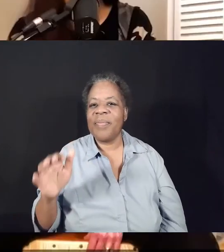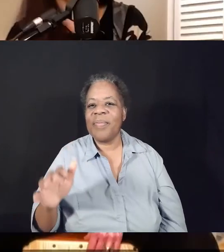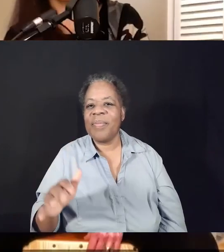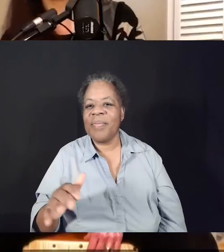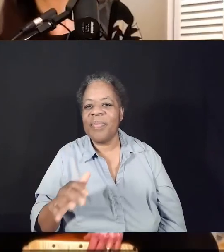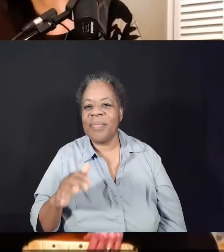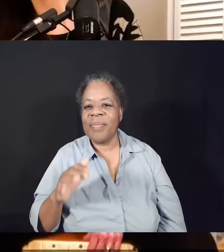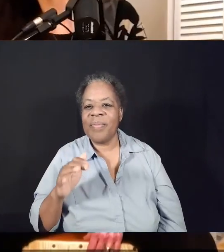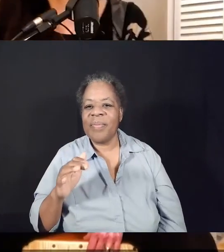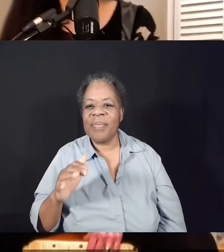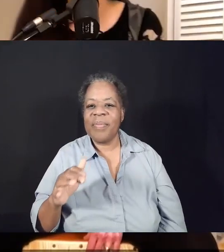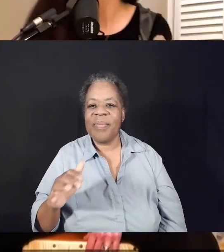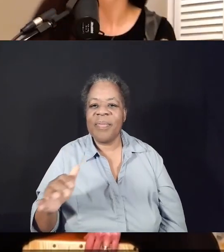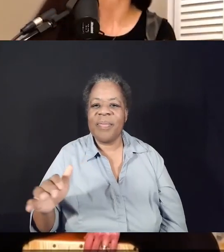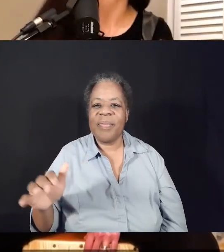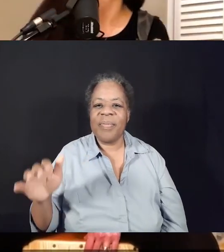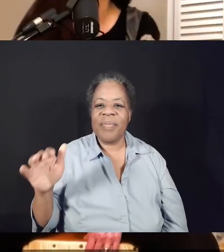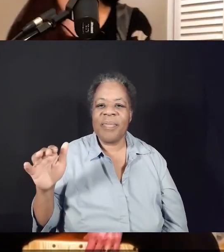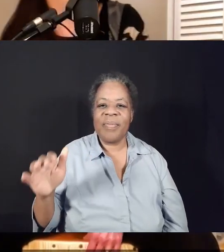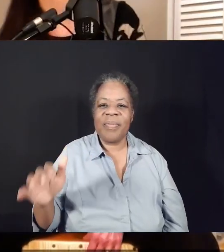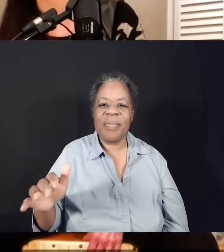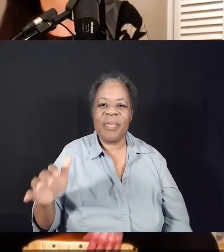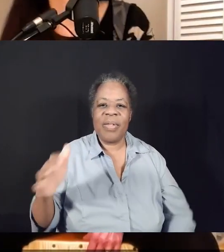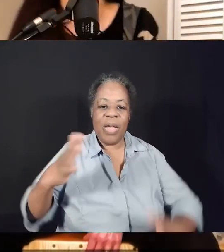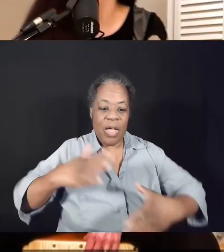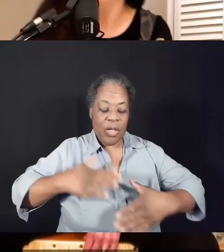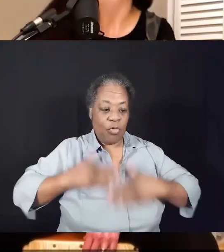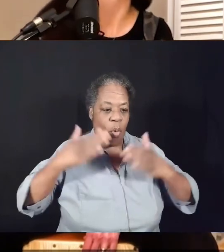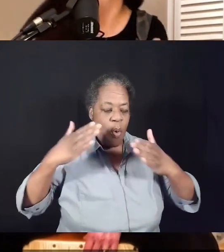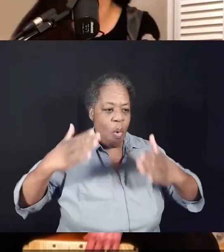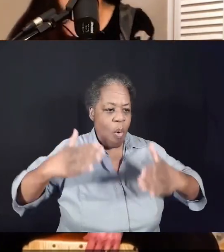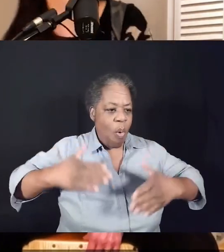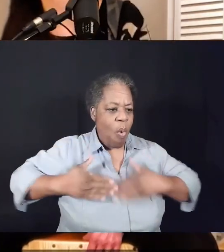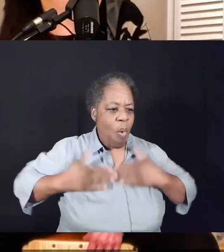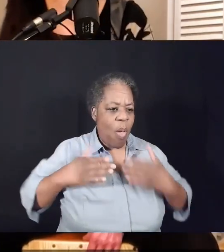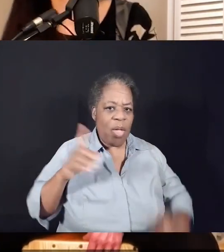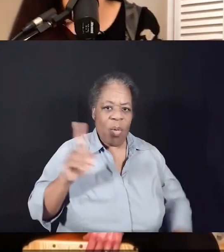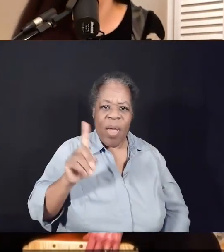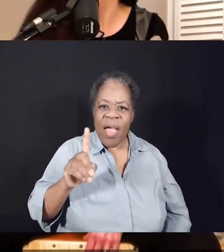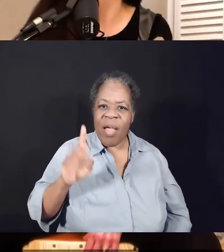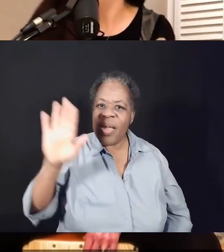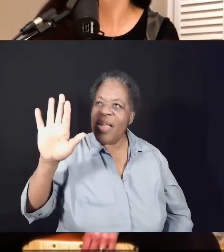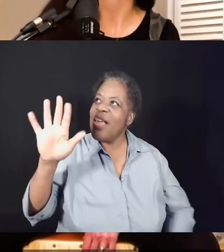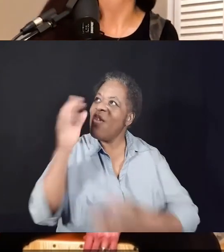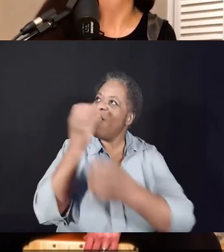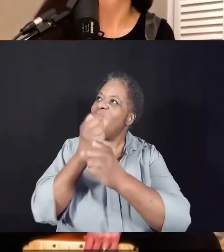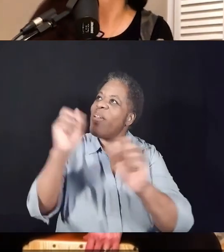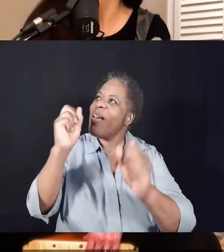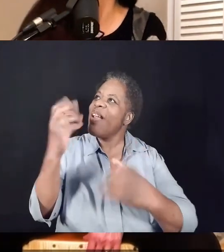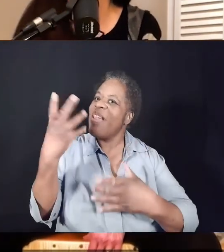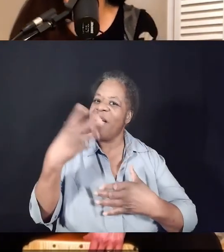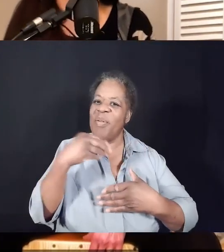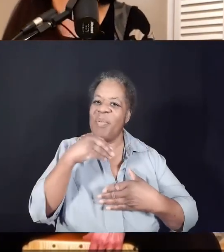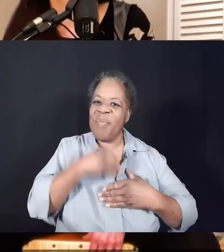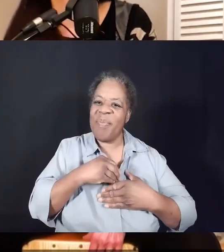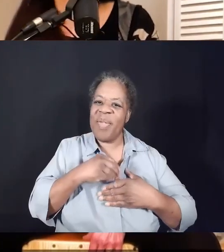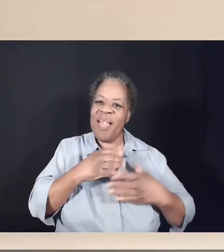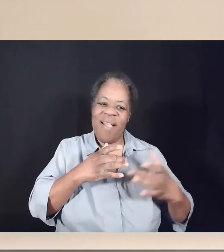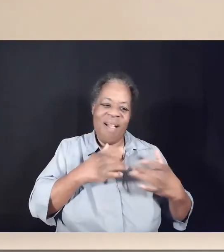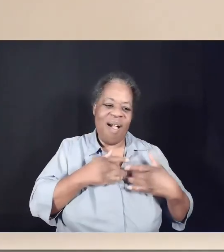There is true joy in his freedom, so open your heart and receive it.